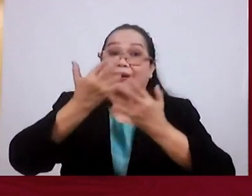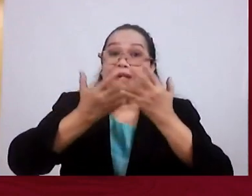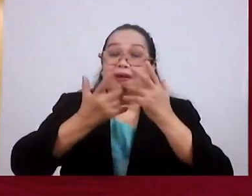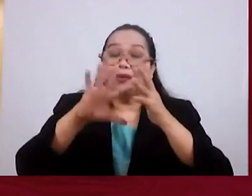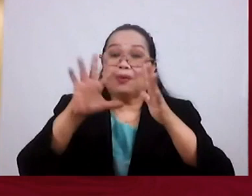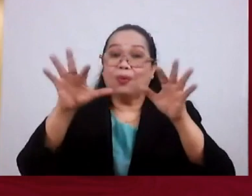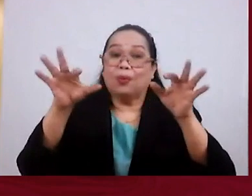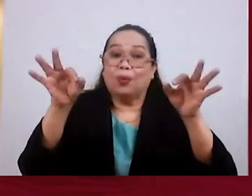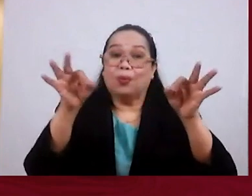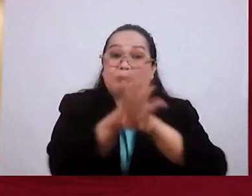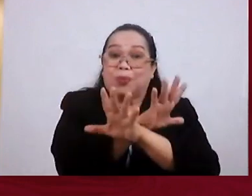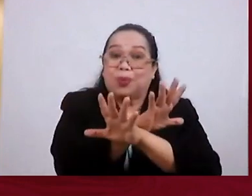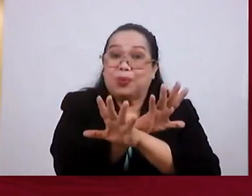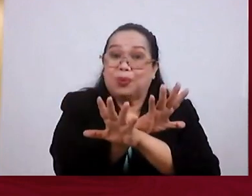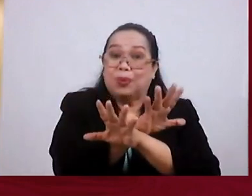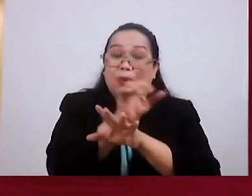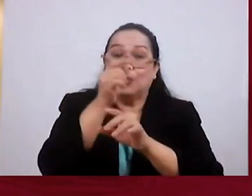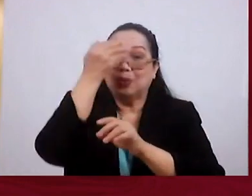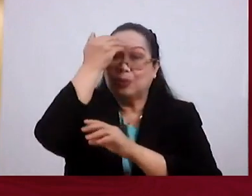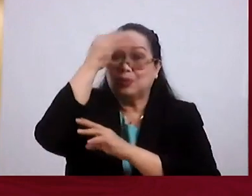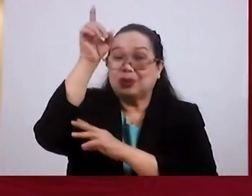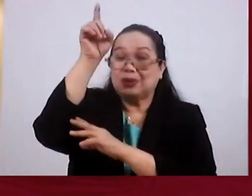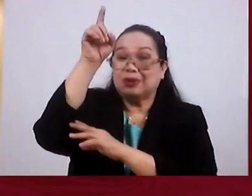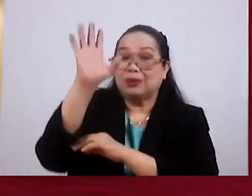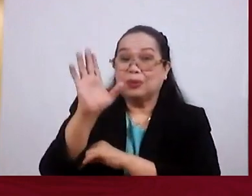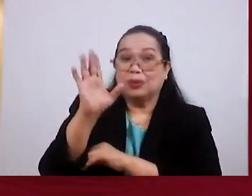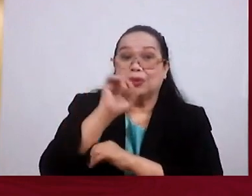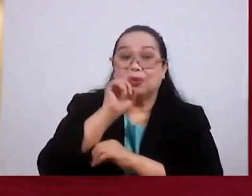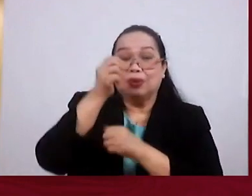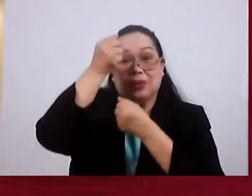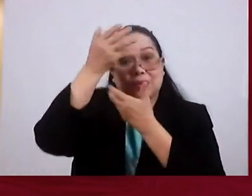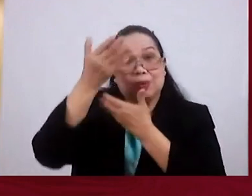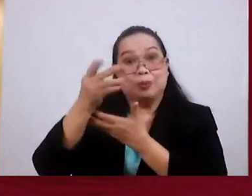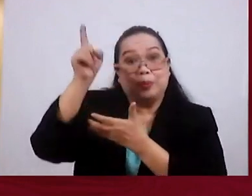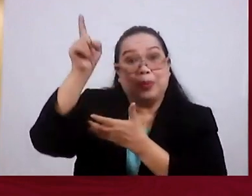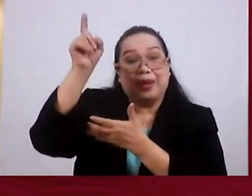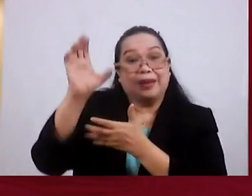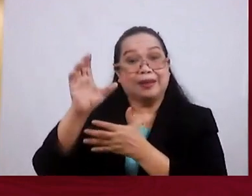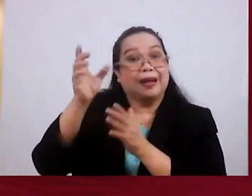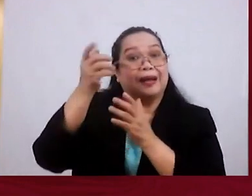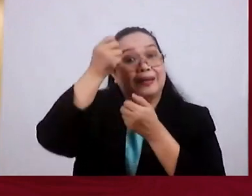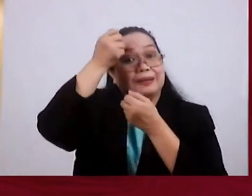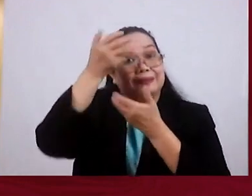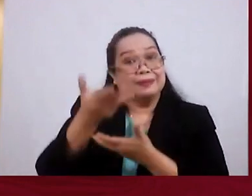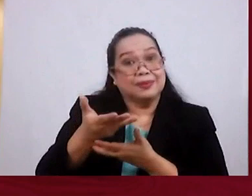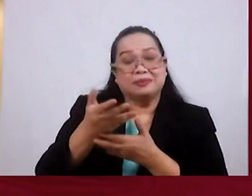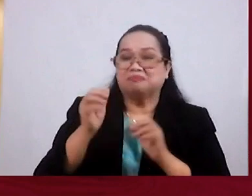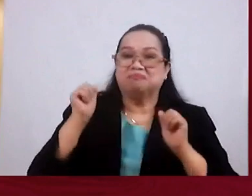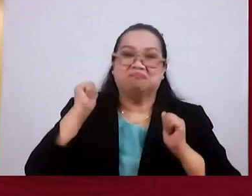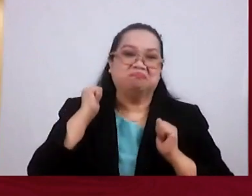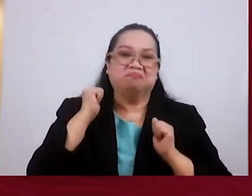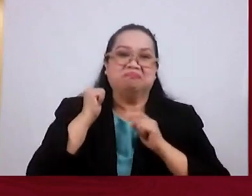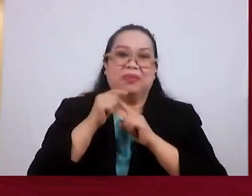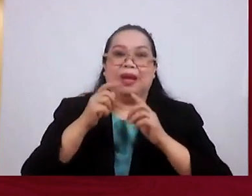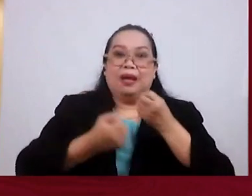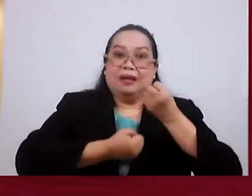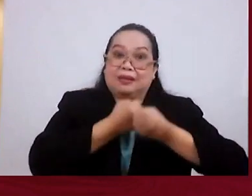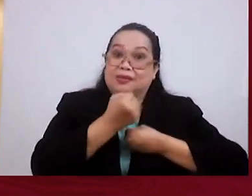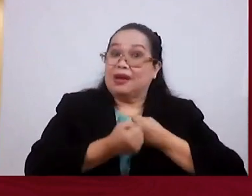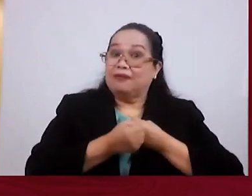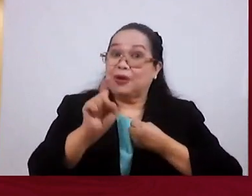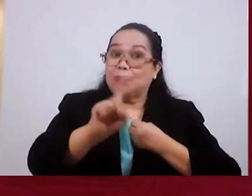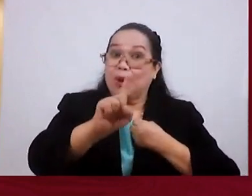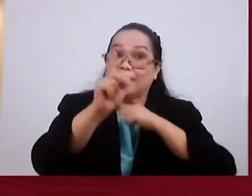vengeance on those who do not know God and on those who do not obey the gospel of our Lord Jesus Christ. They will suffer the